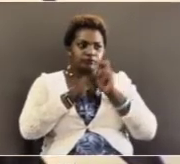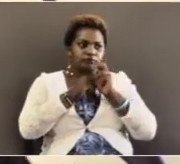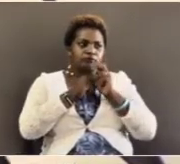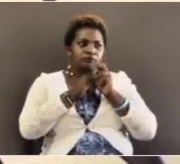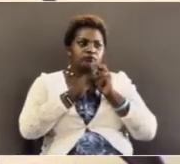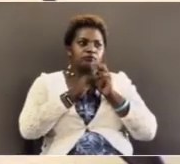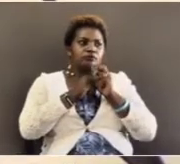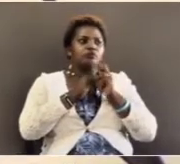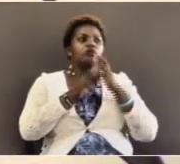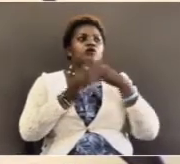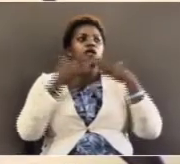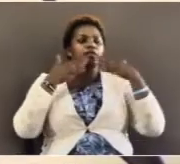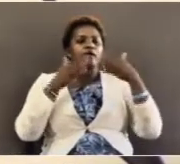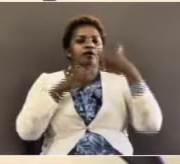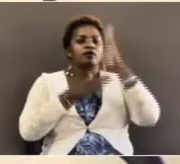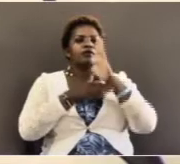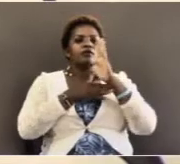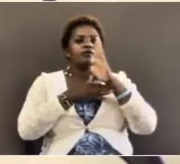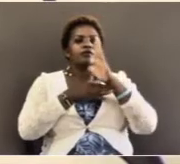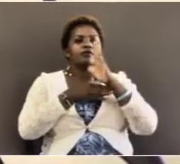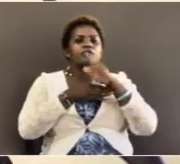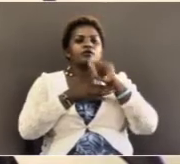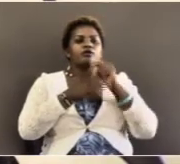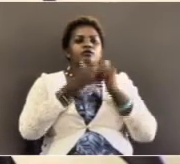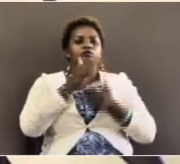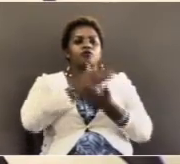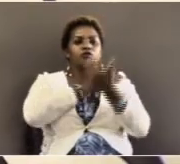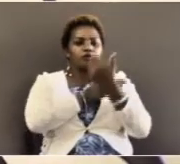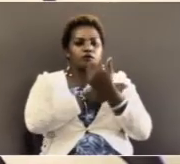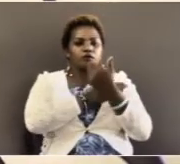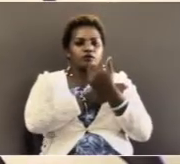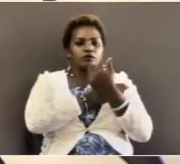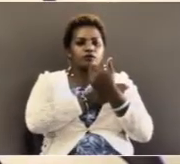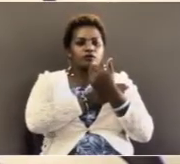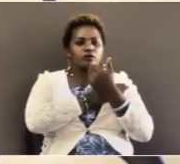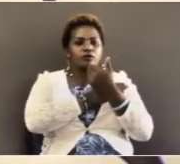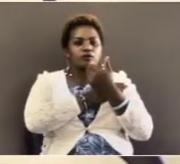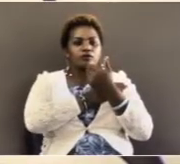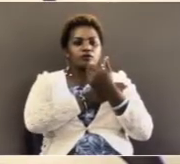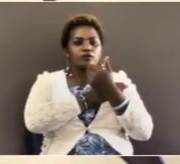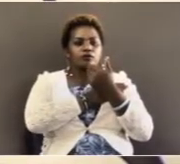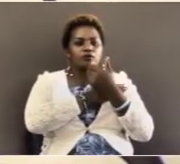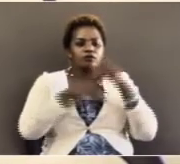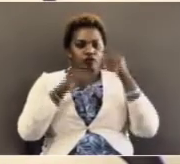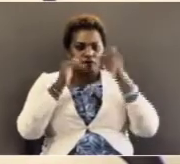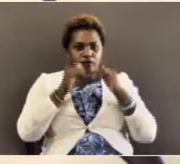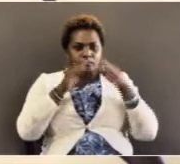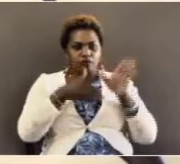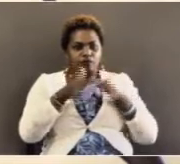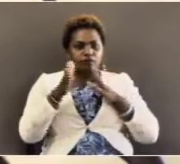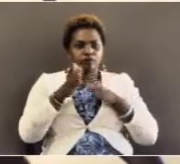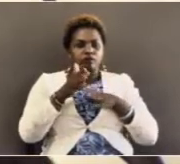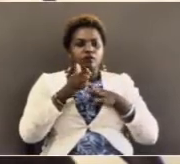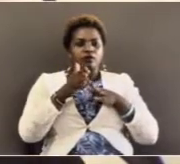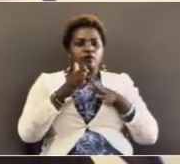I want to give thanks to God this morning for giving me the